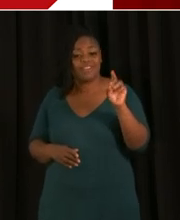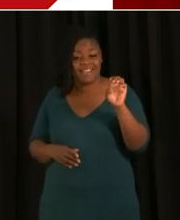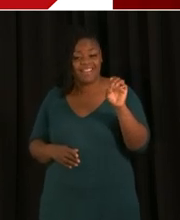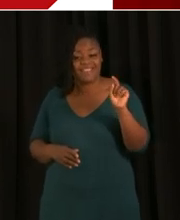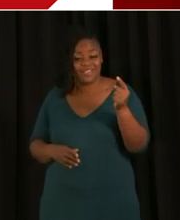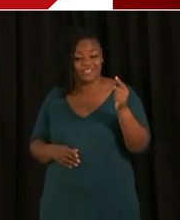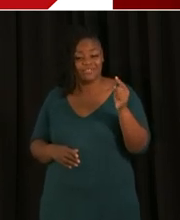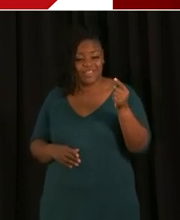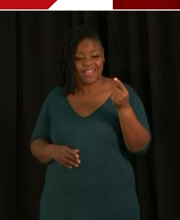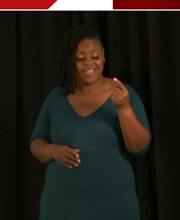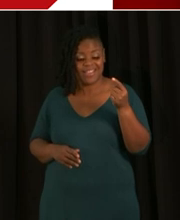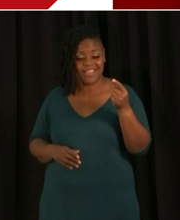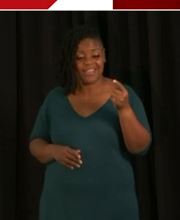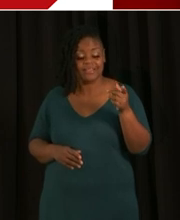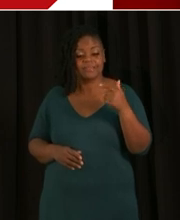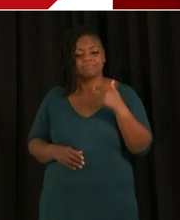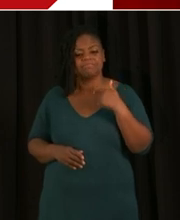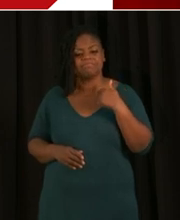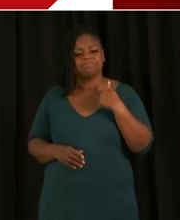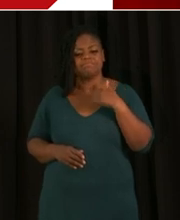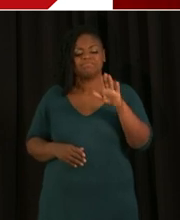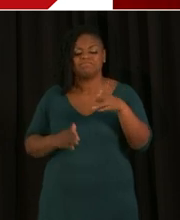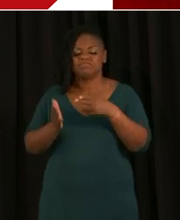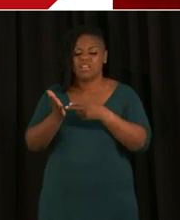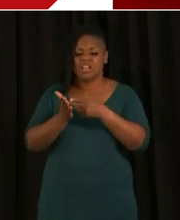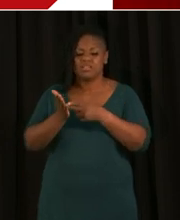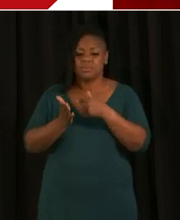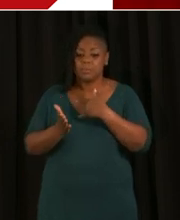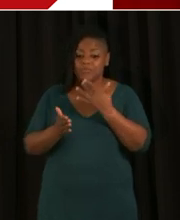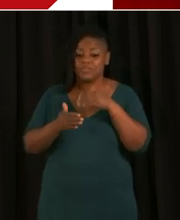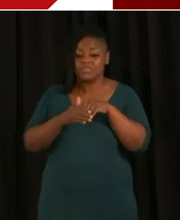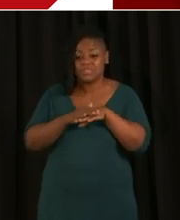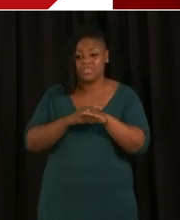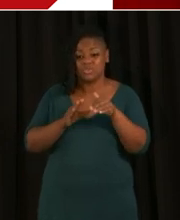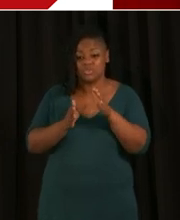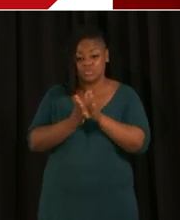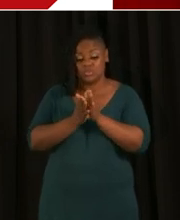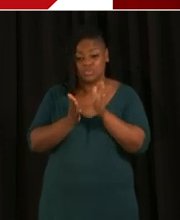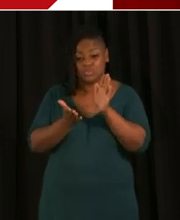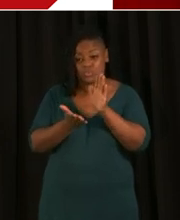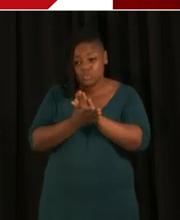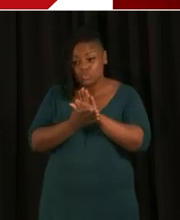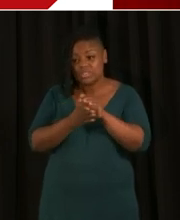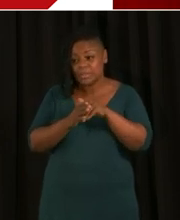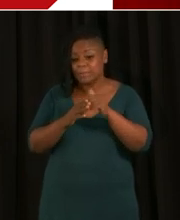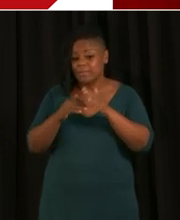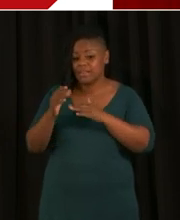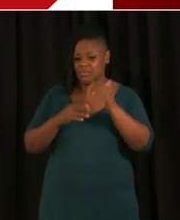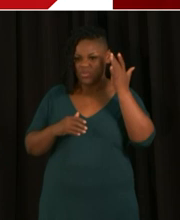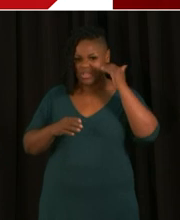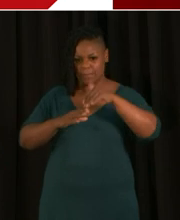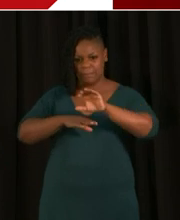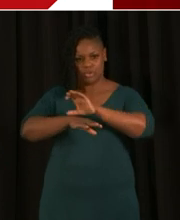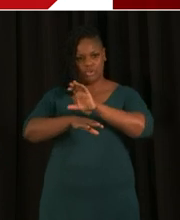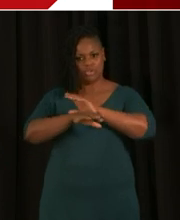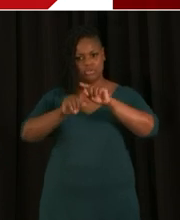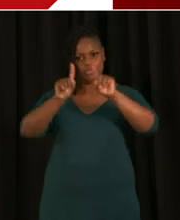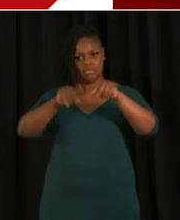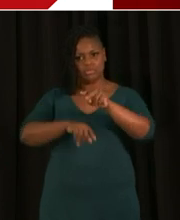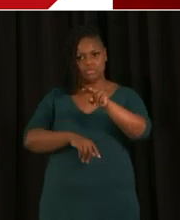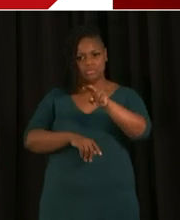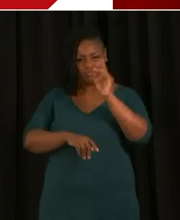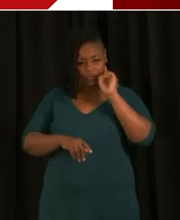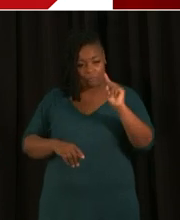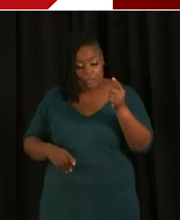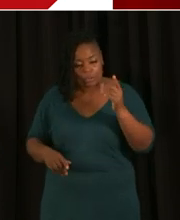front of a computer for five hours. I'd much rather have her in person. And that's, me, like, as I'm sure you would agree, would be a